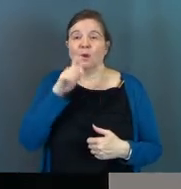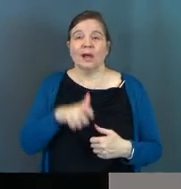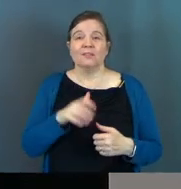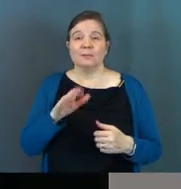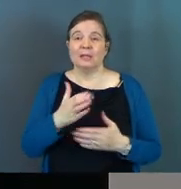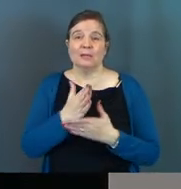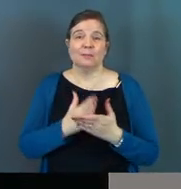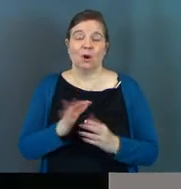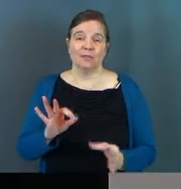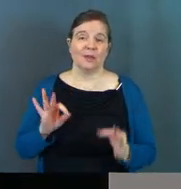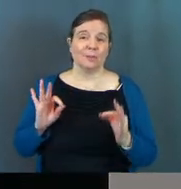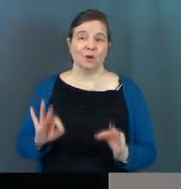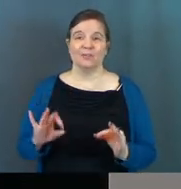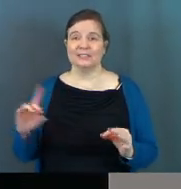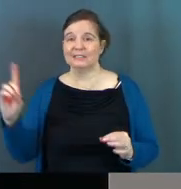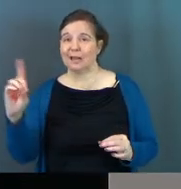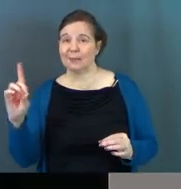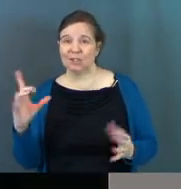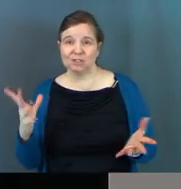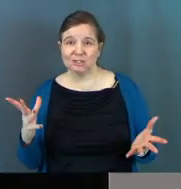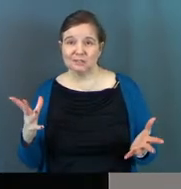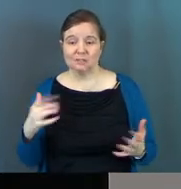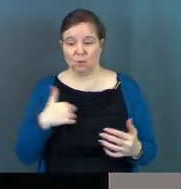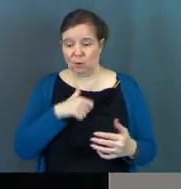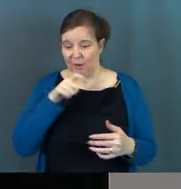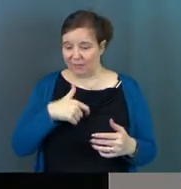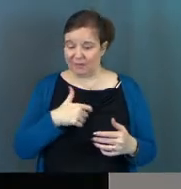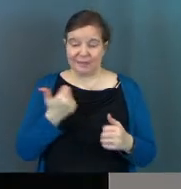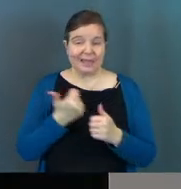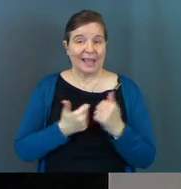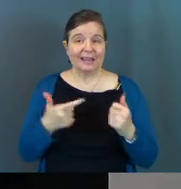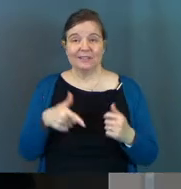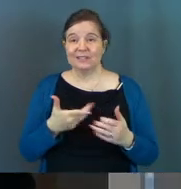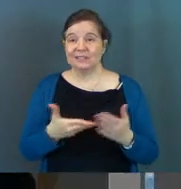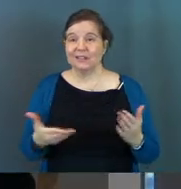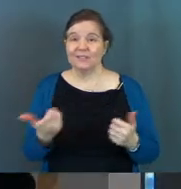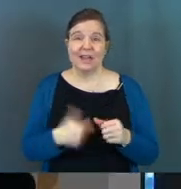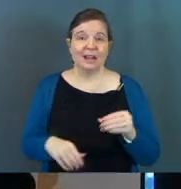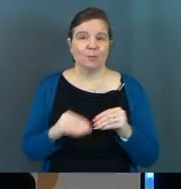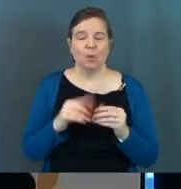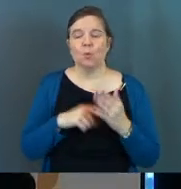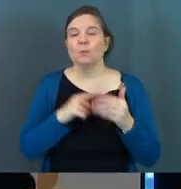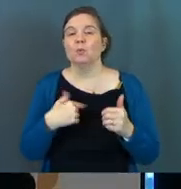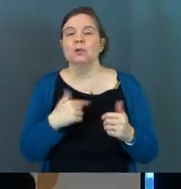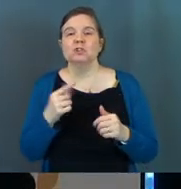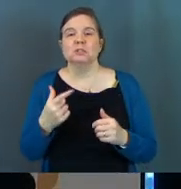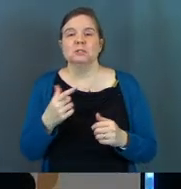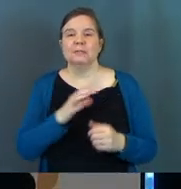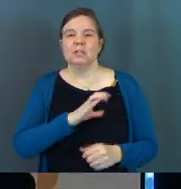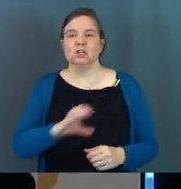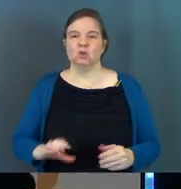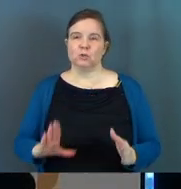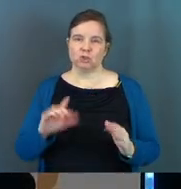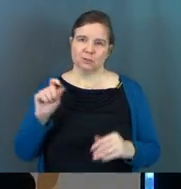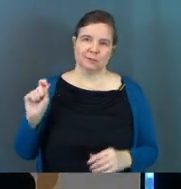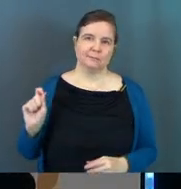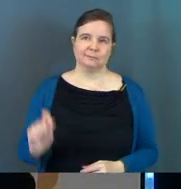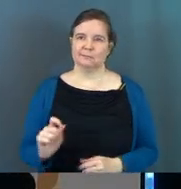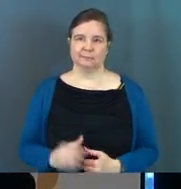don't have to be part of the perfect denomination. We don't have to be any of this stuff anymore. How about we could just be Christians?